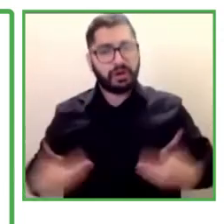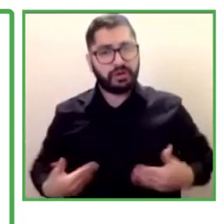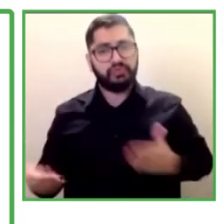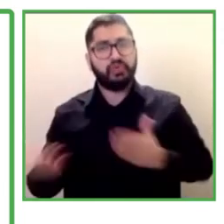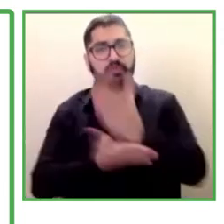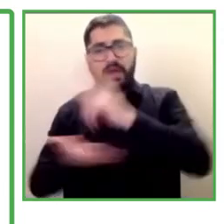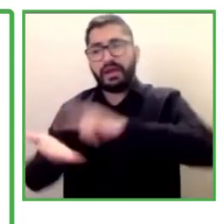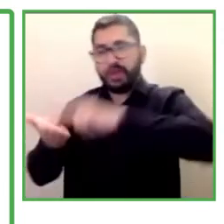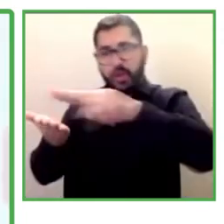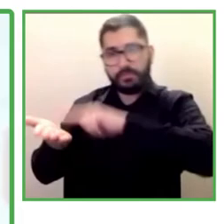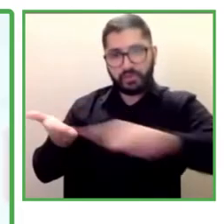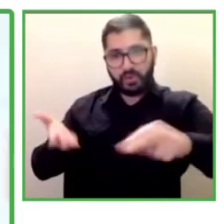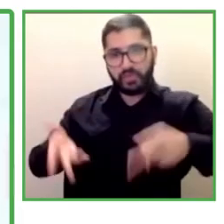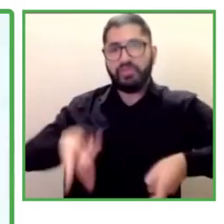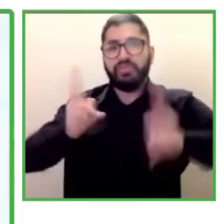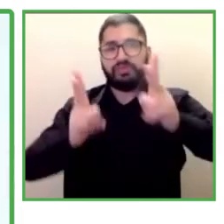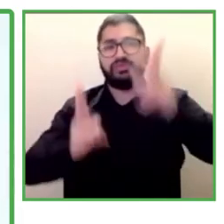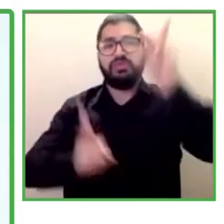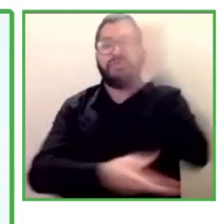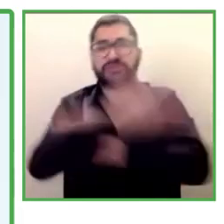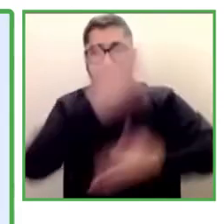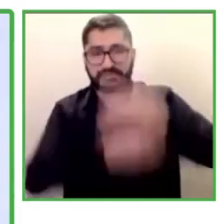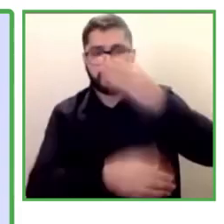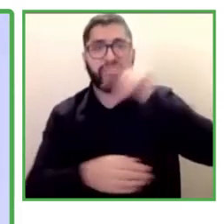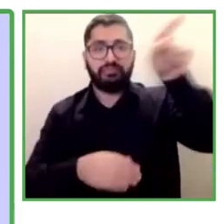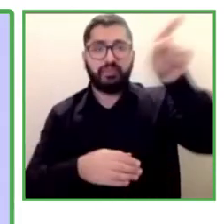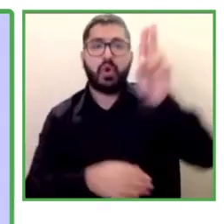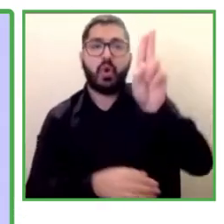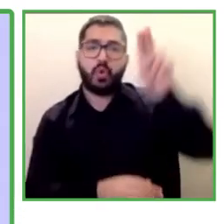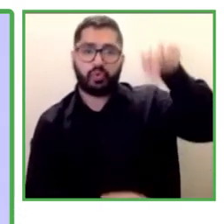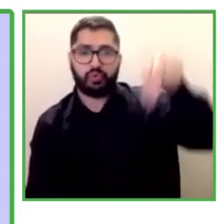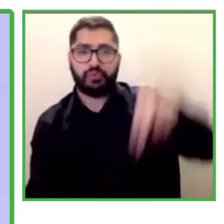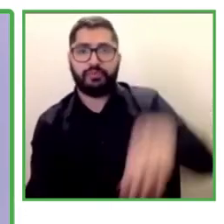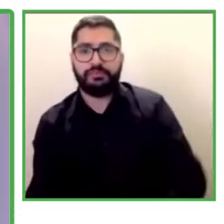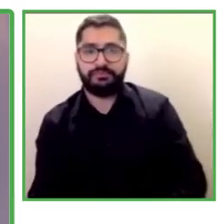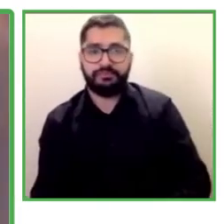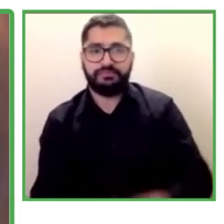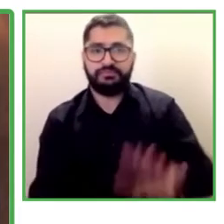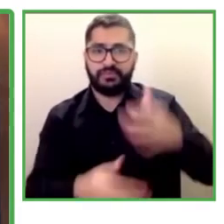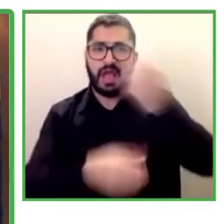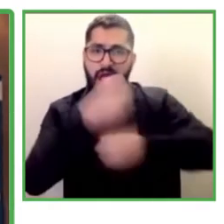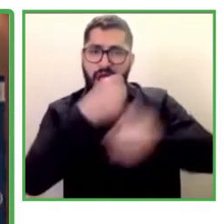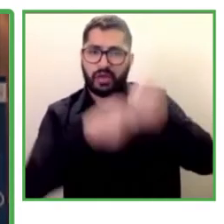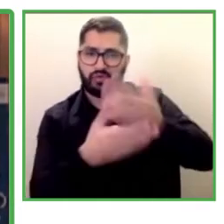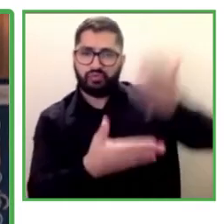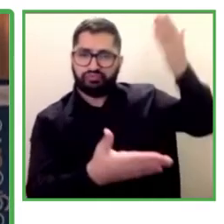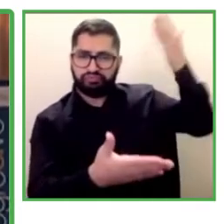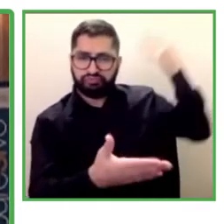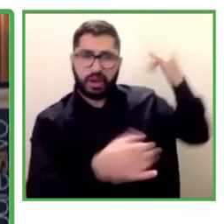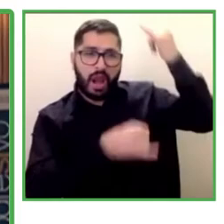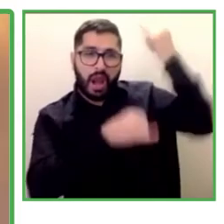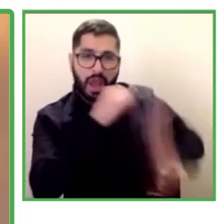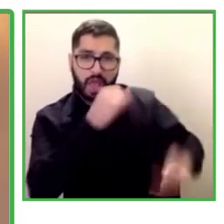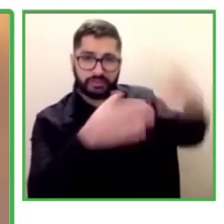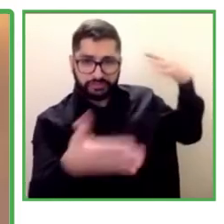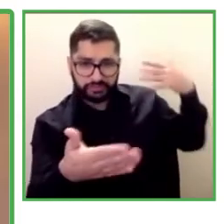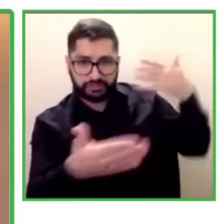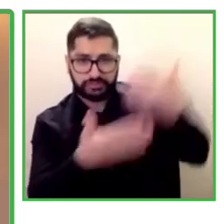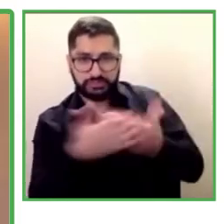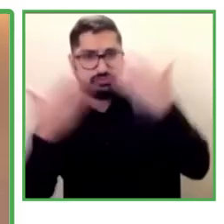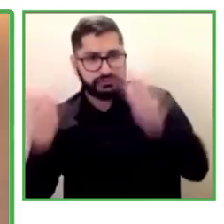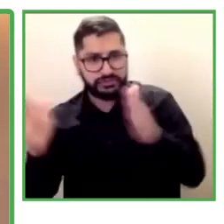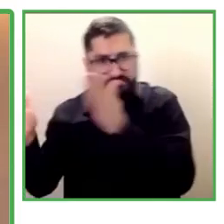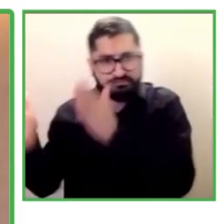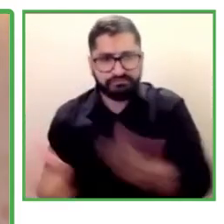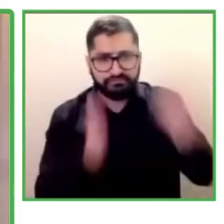the different rights the UN presents. In the last year, Acto de Productividad is